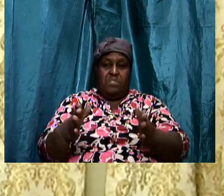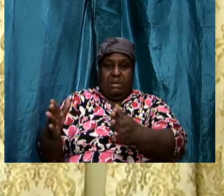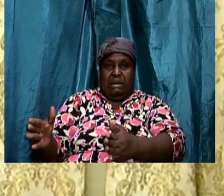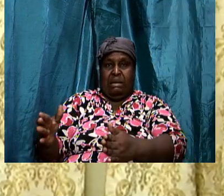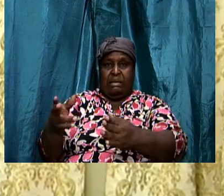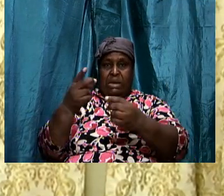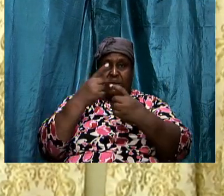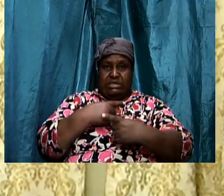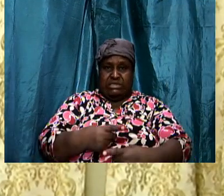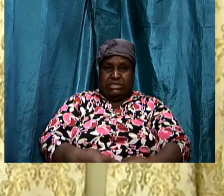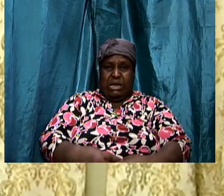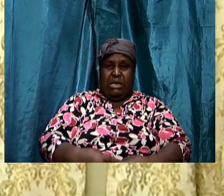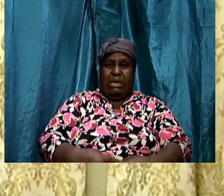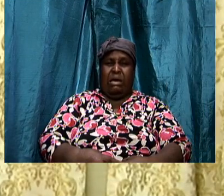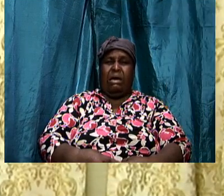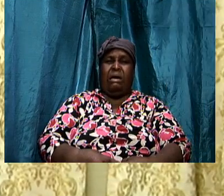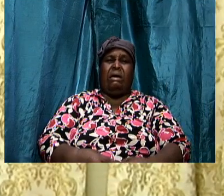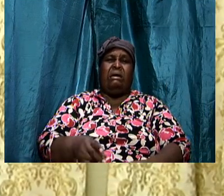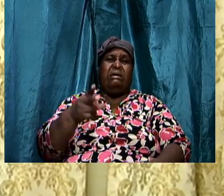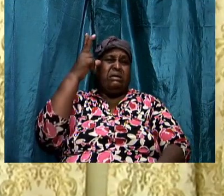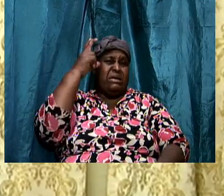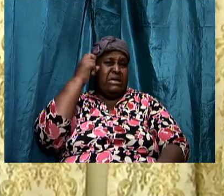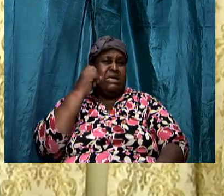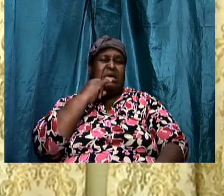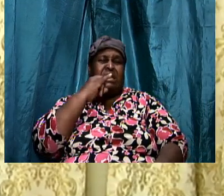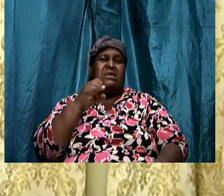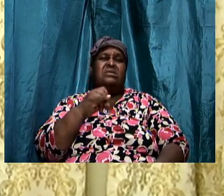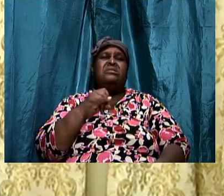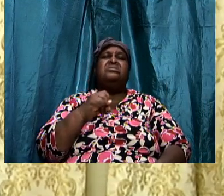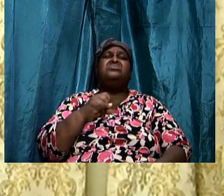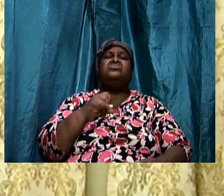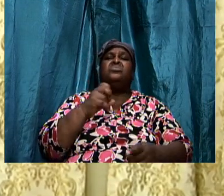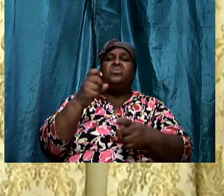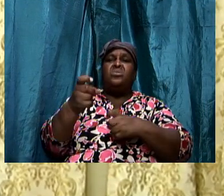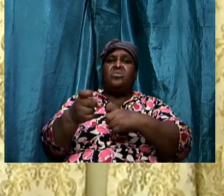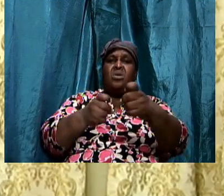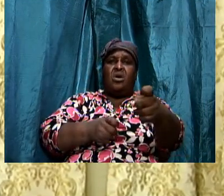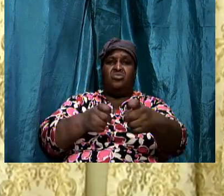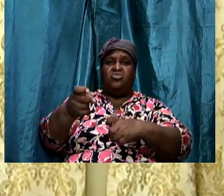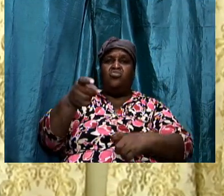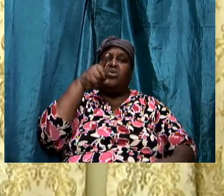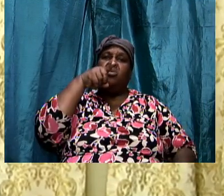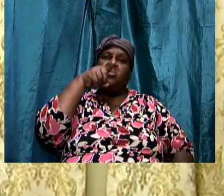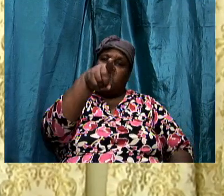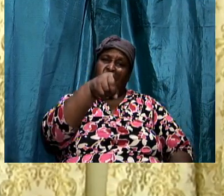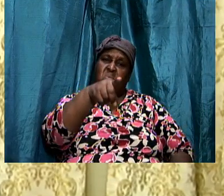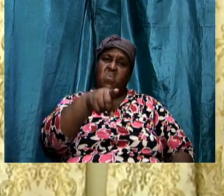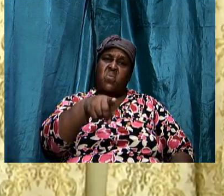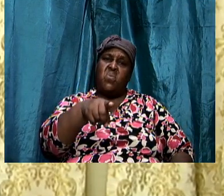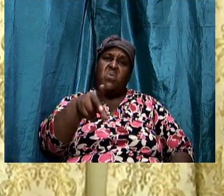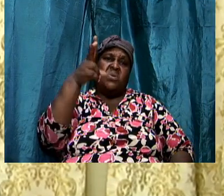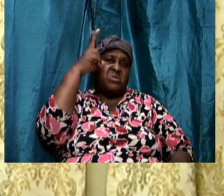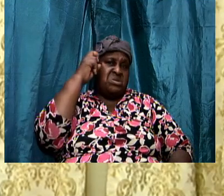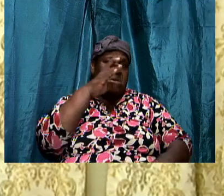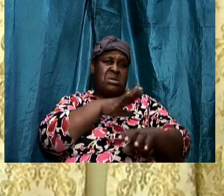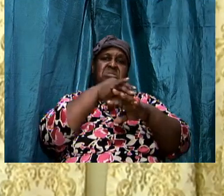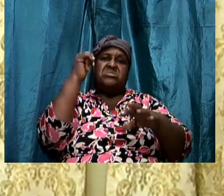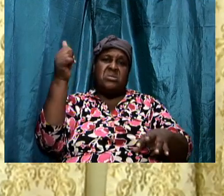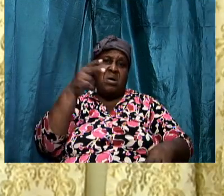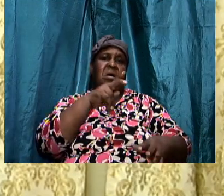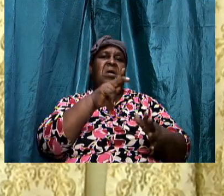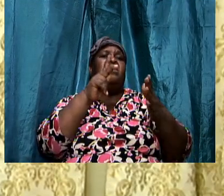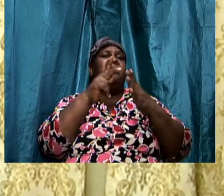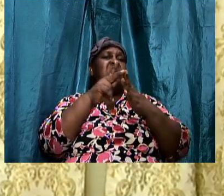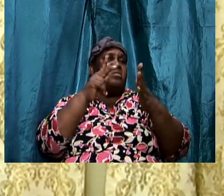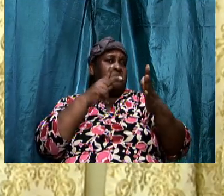literally control you his ee ee he's called the prince of this world he's called